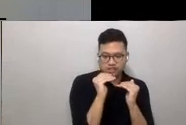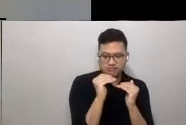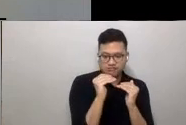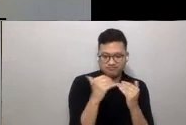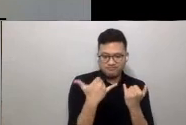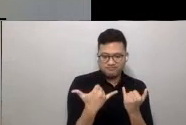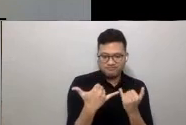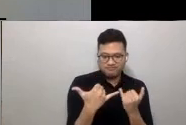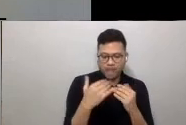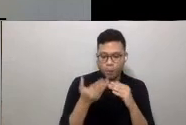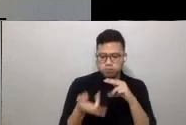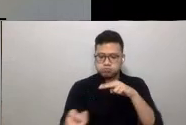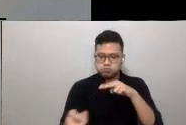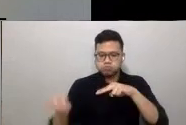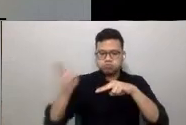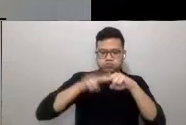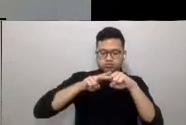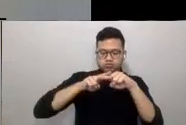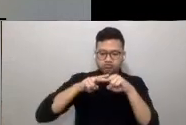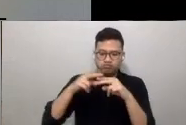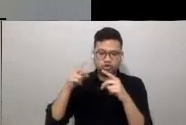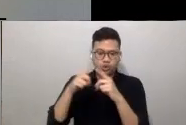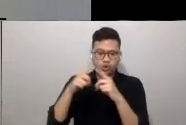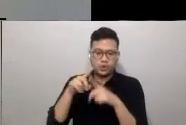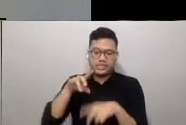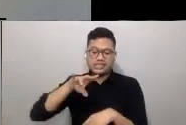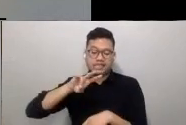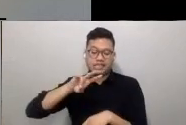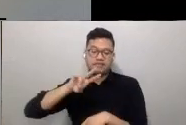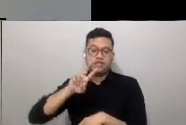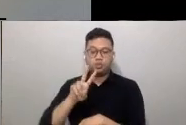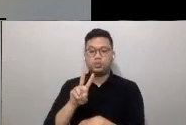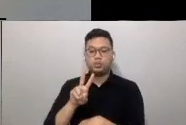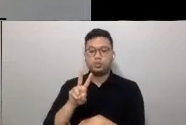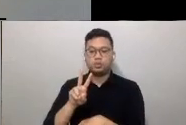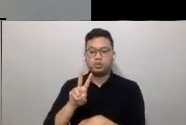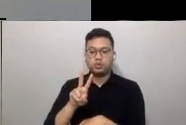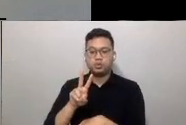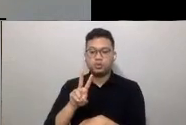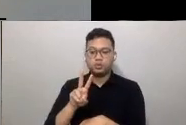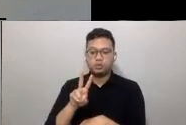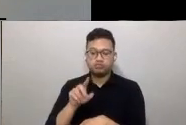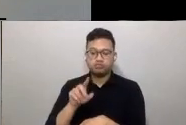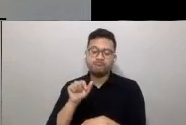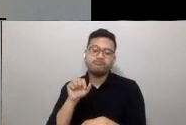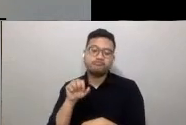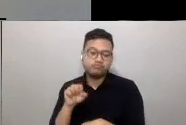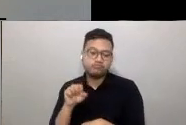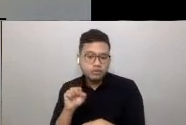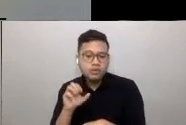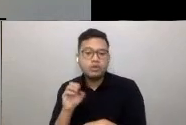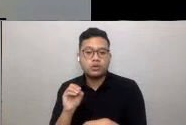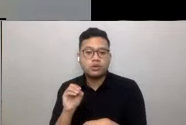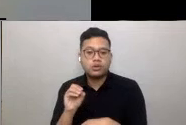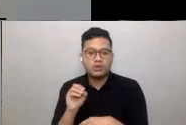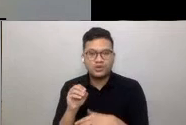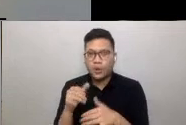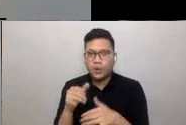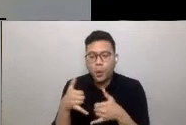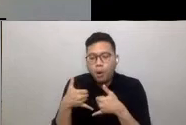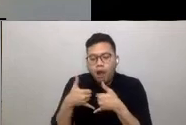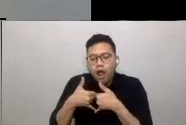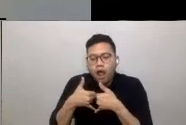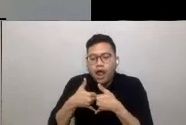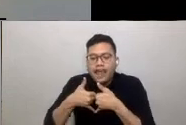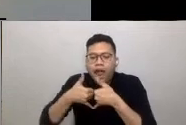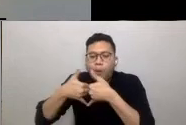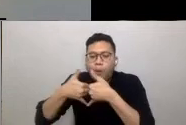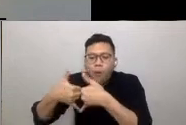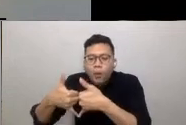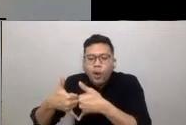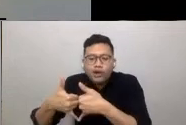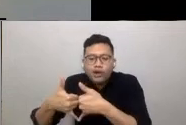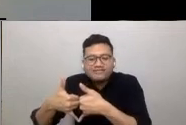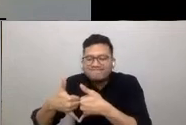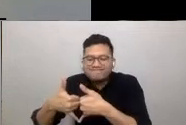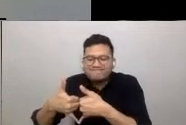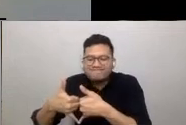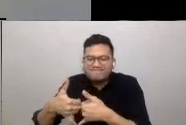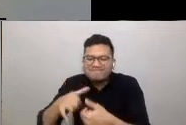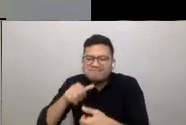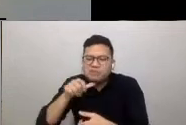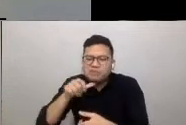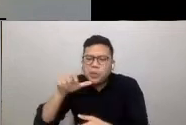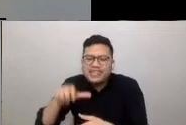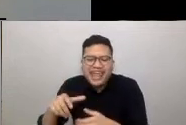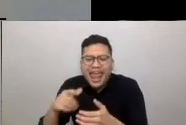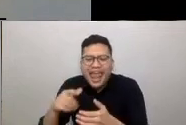about 72 years today. Arguably, the lifelong job and token gold watch upon retirement is becoming an obsolete